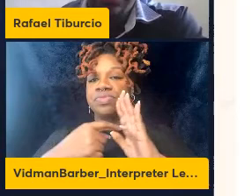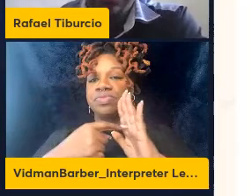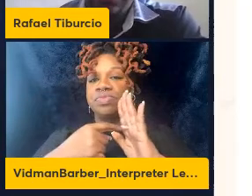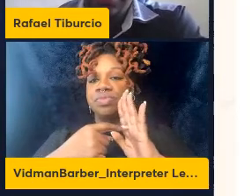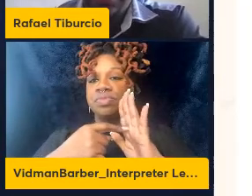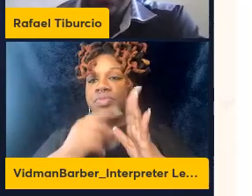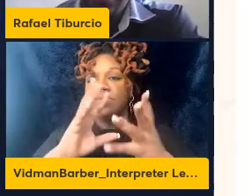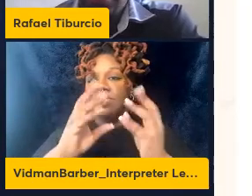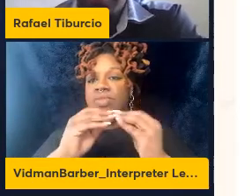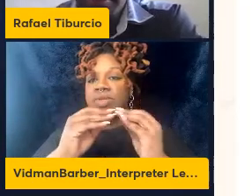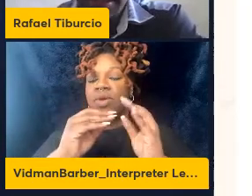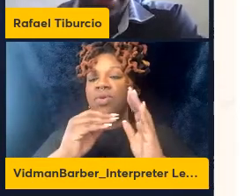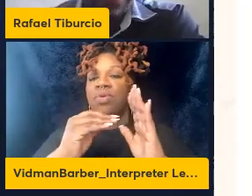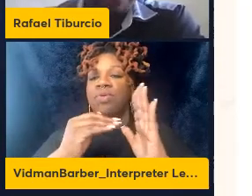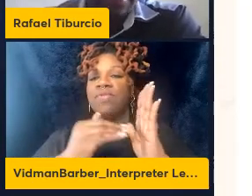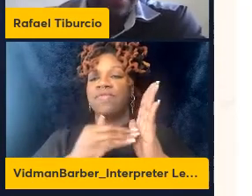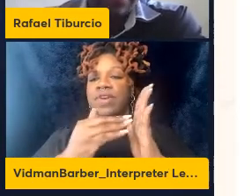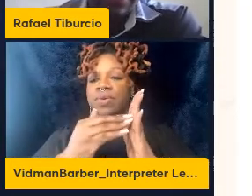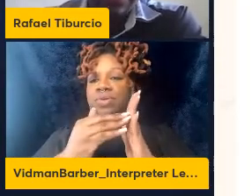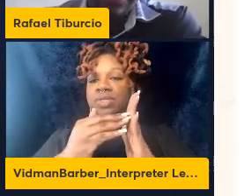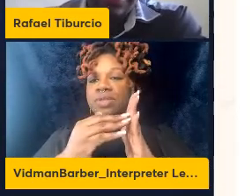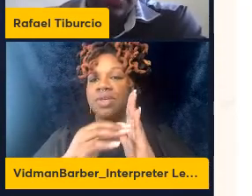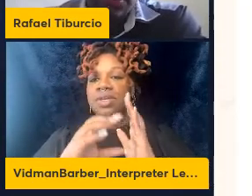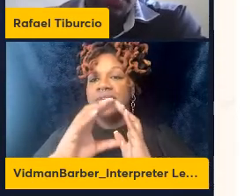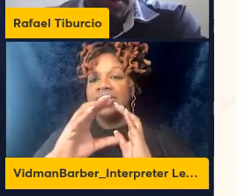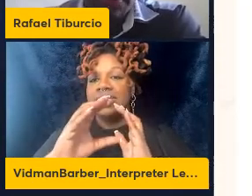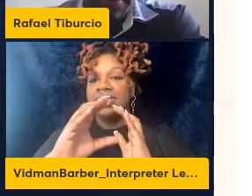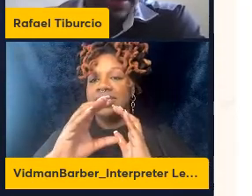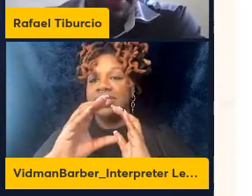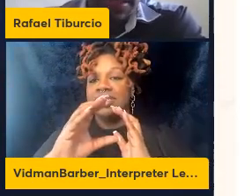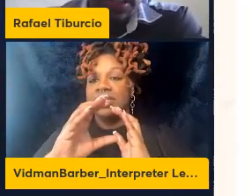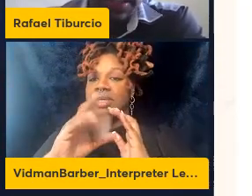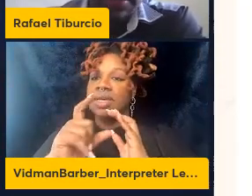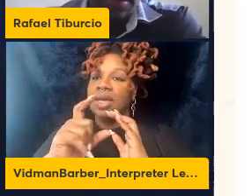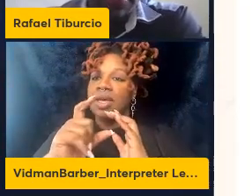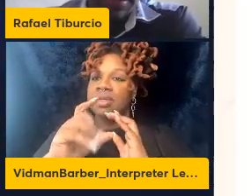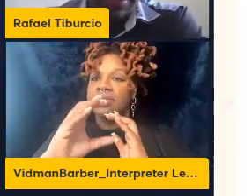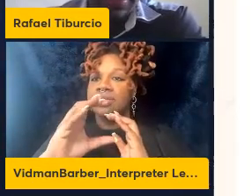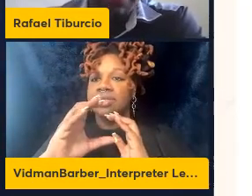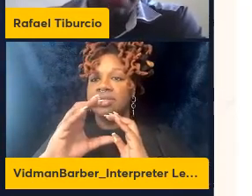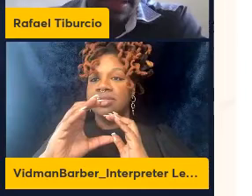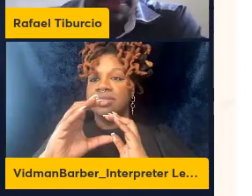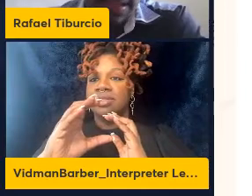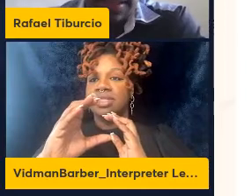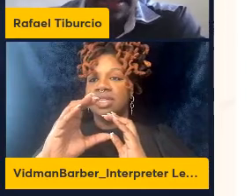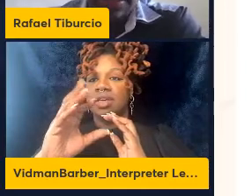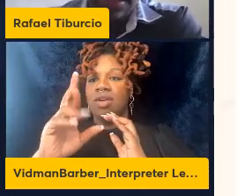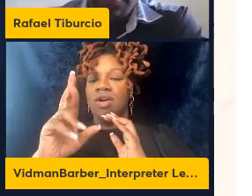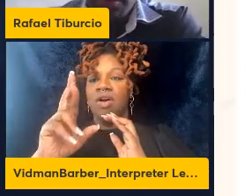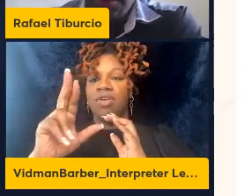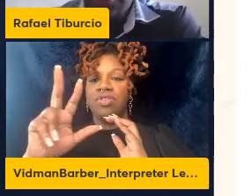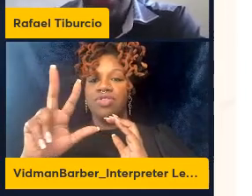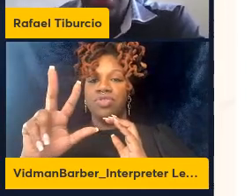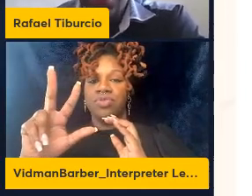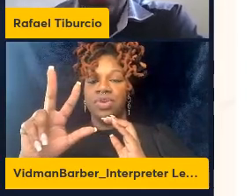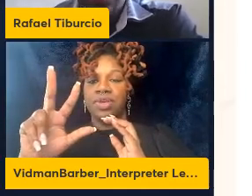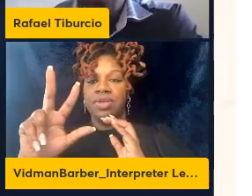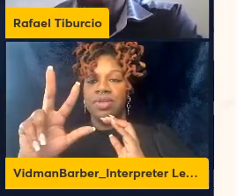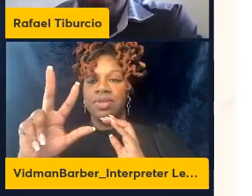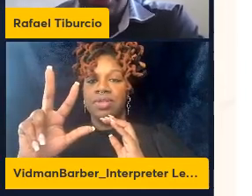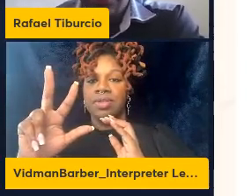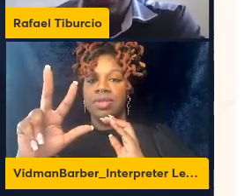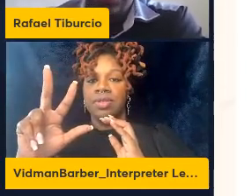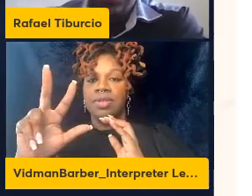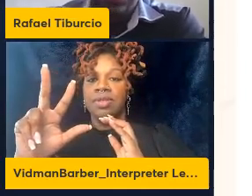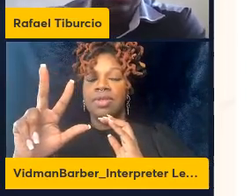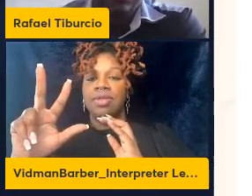expressed in CXCR3 can distinguish both these patients both at baseline and time point one central